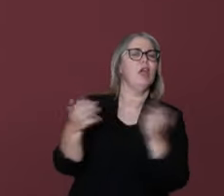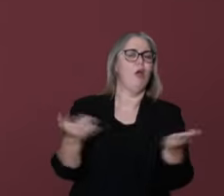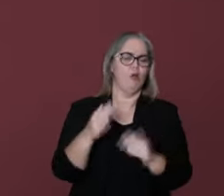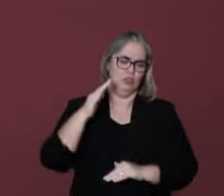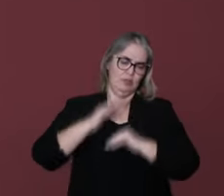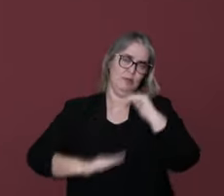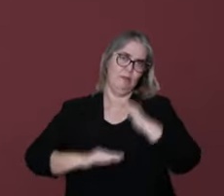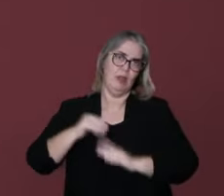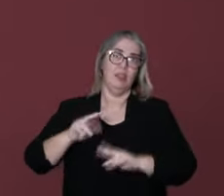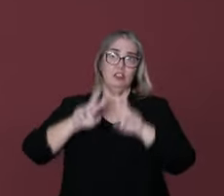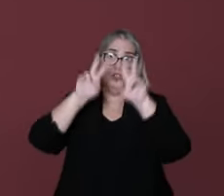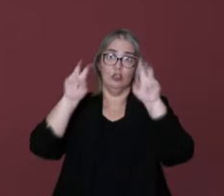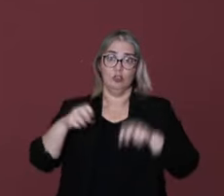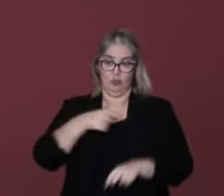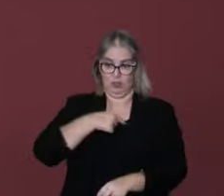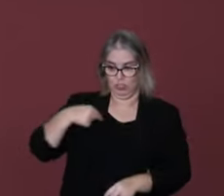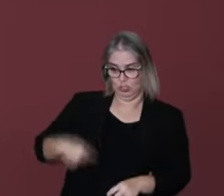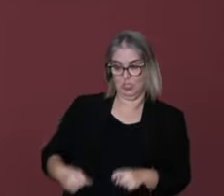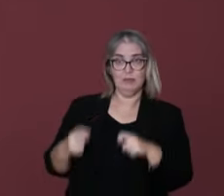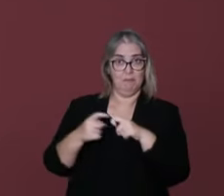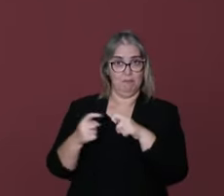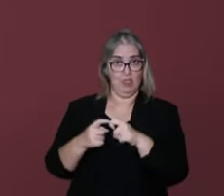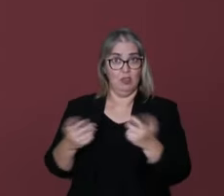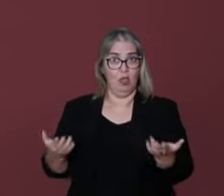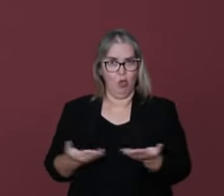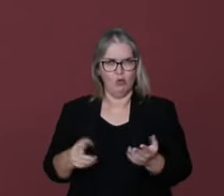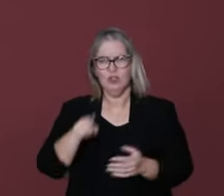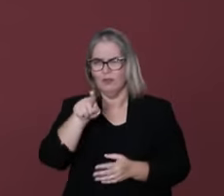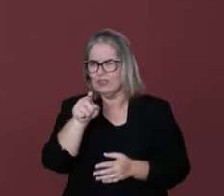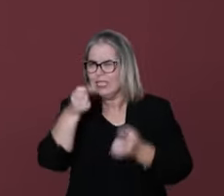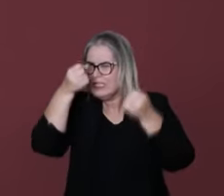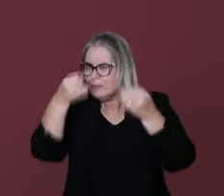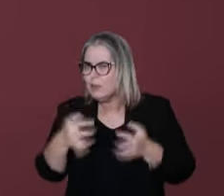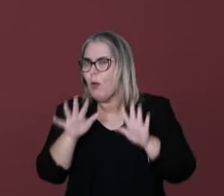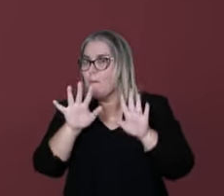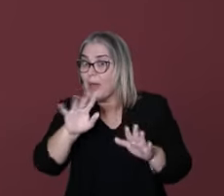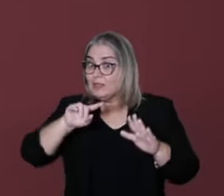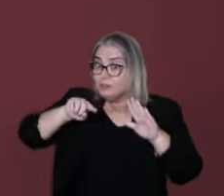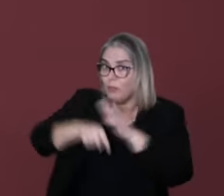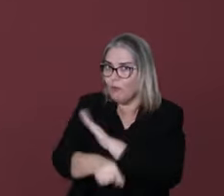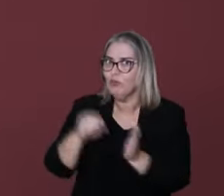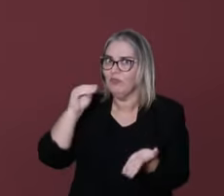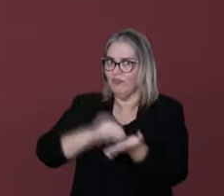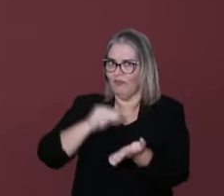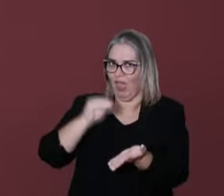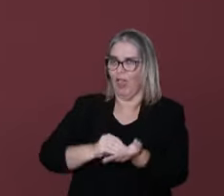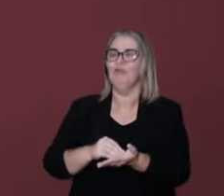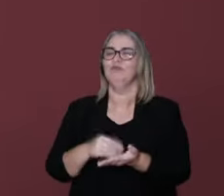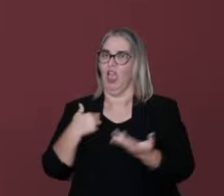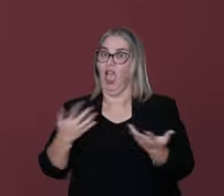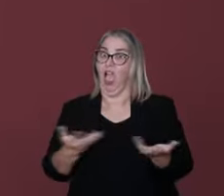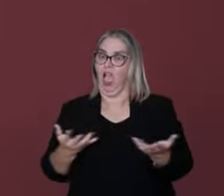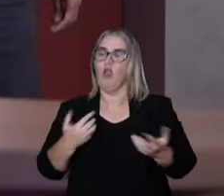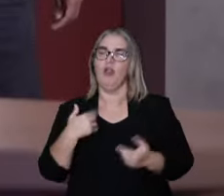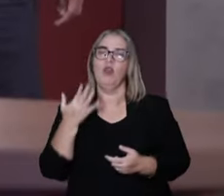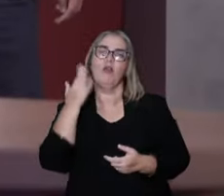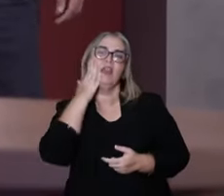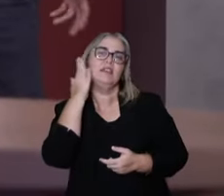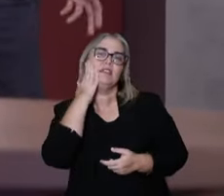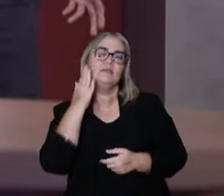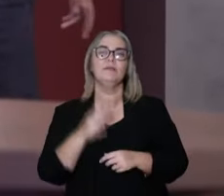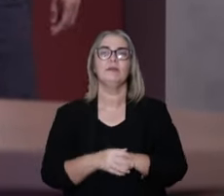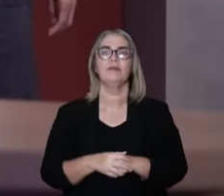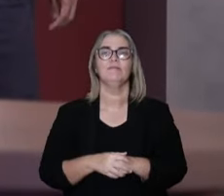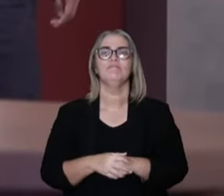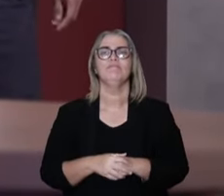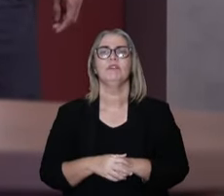and ask you about one of the practices of the traditional medicine and the Chinese traditional